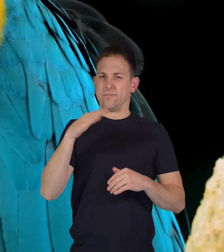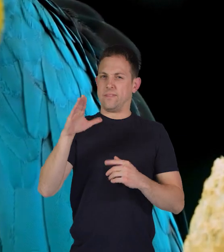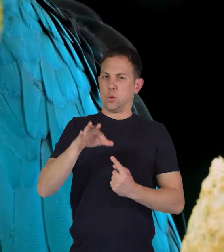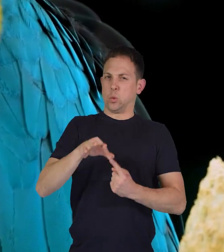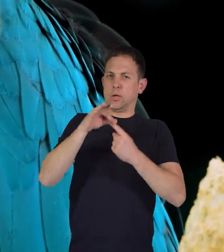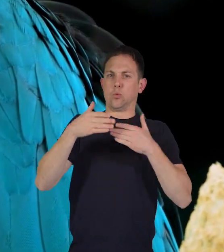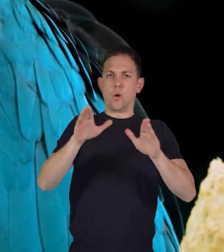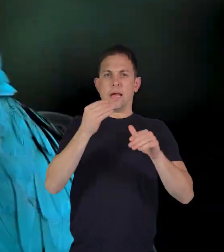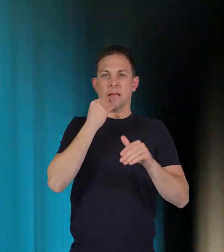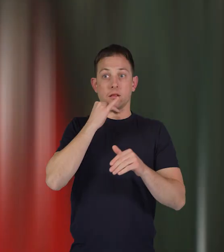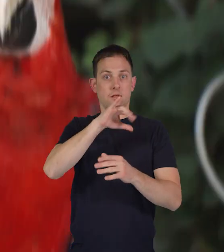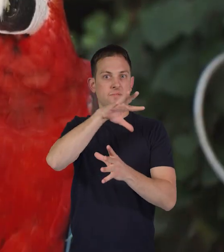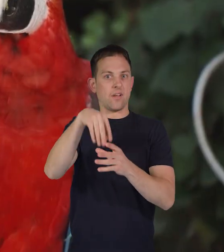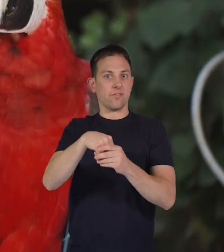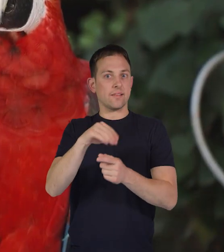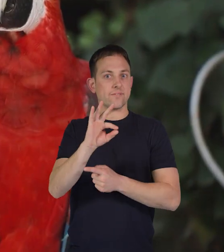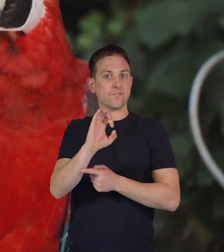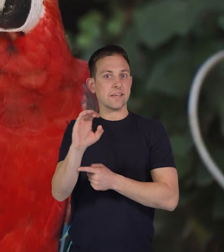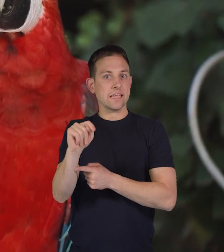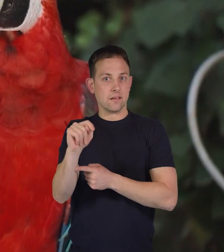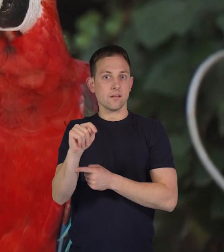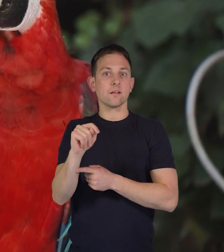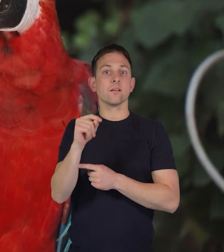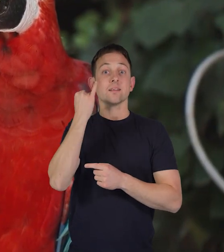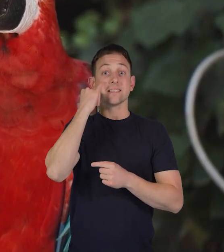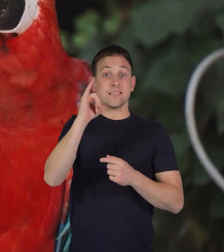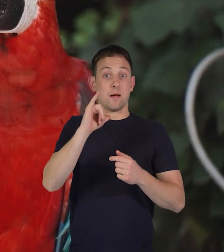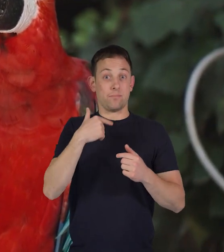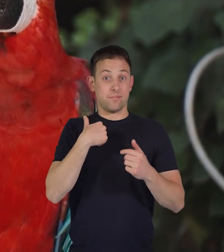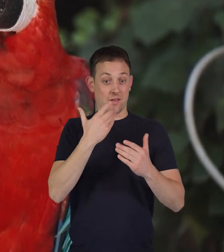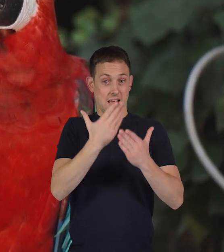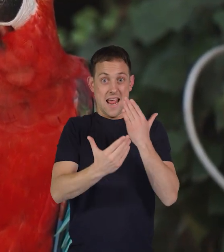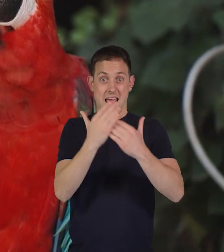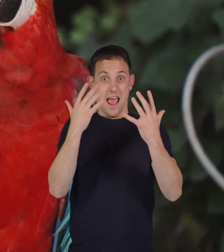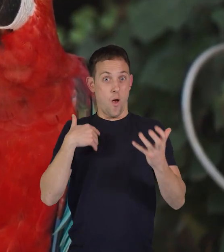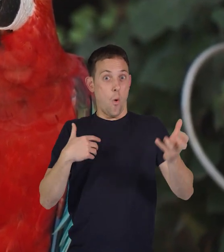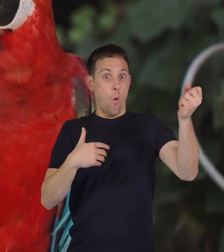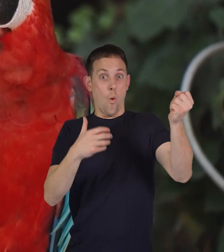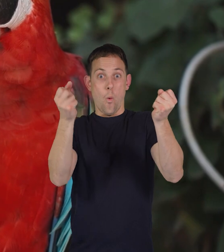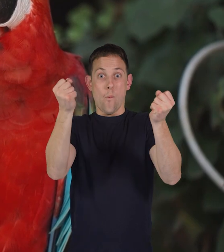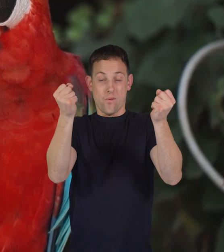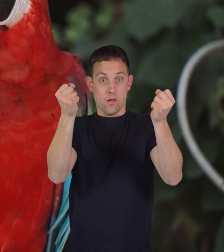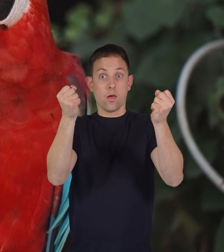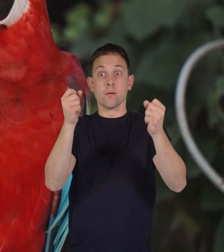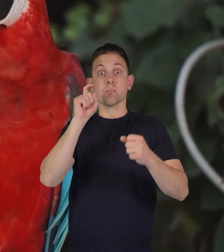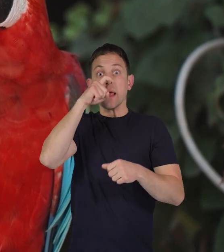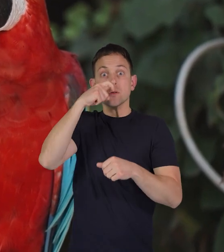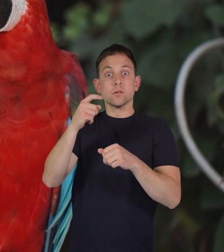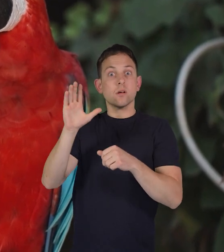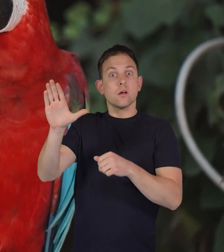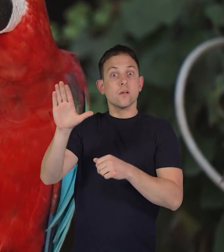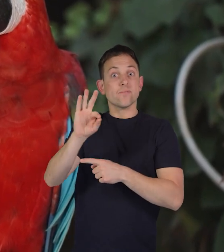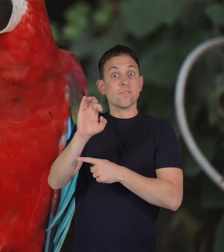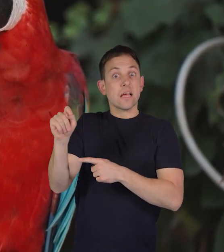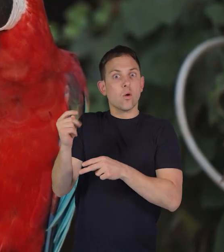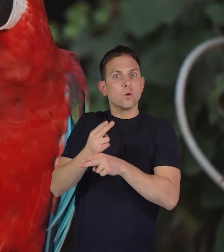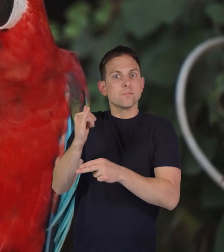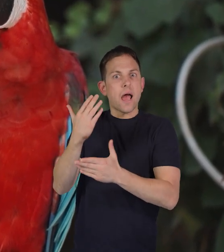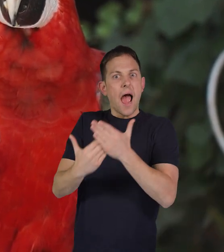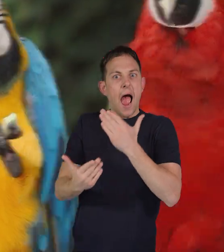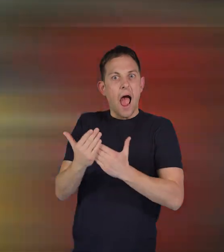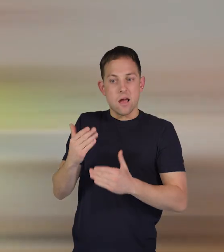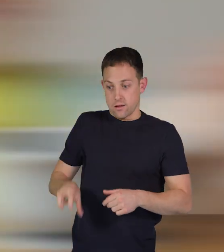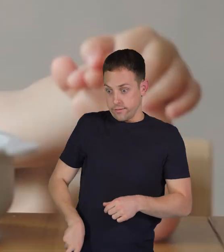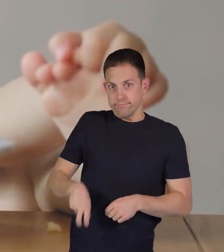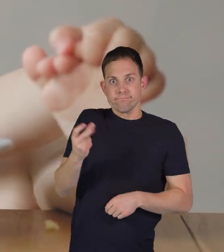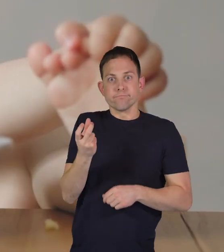eating that involves their feet. Just as we use our hands to hold onto things, parrots use their feet like hands to grab and hold their